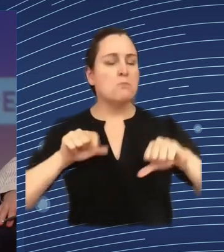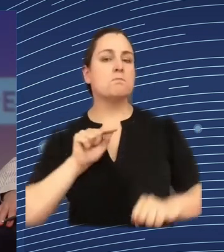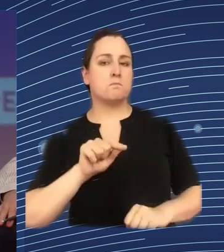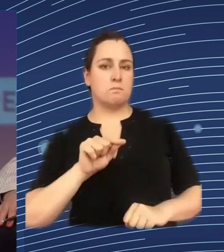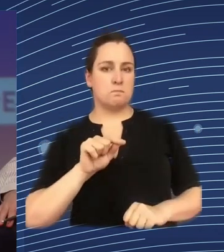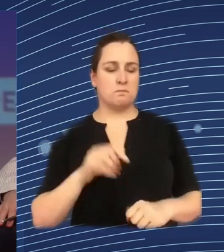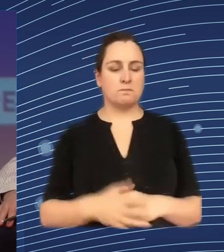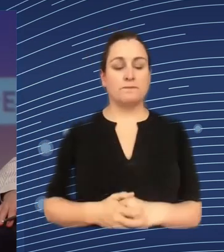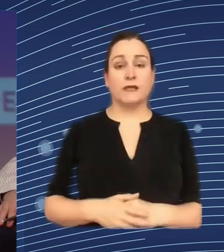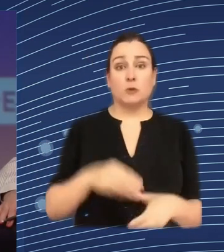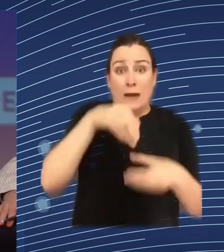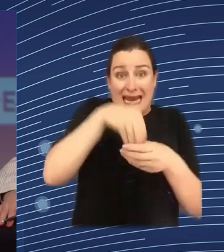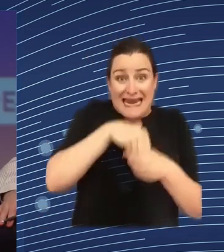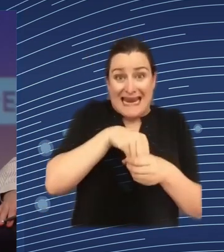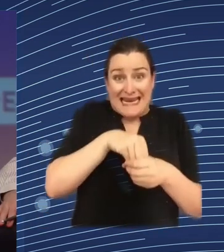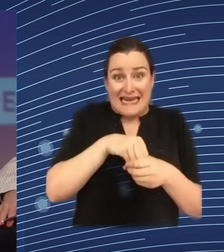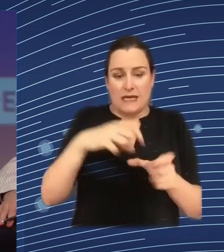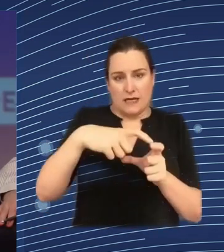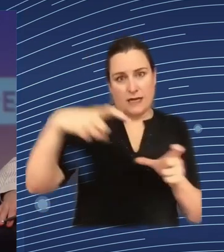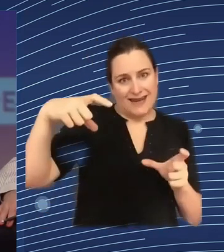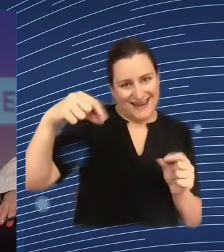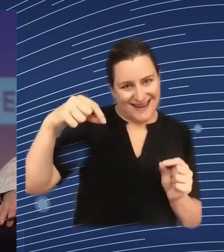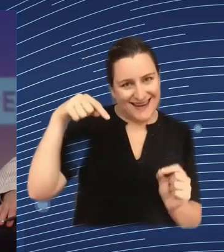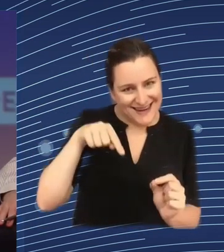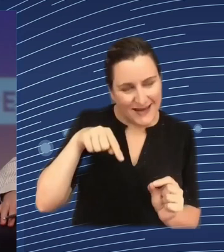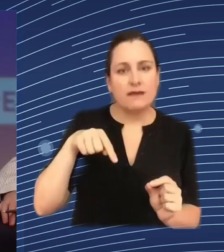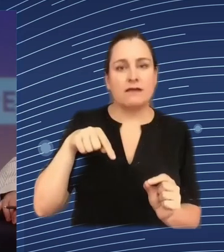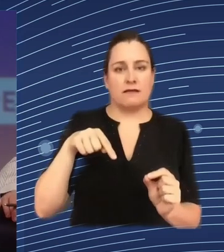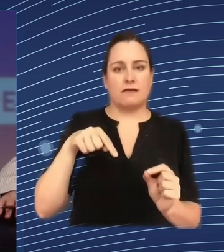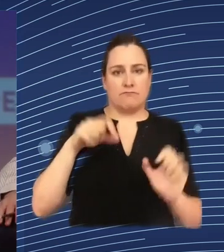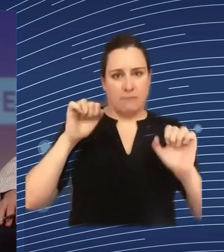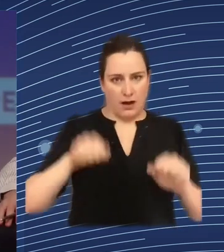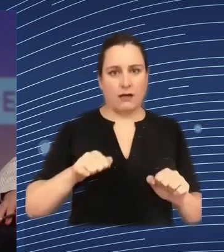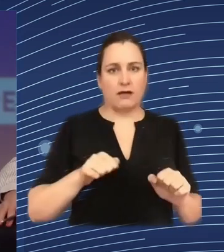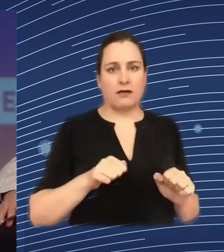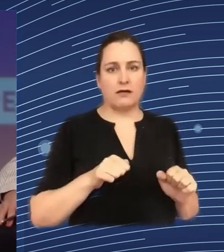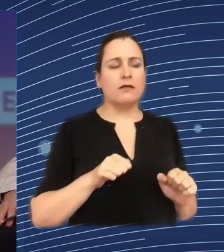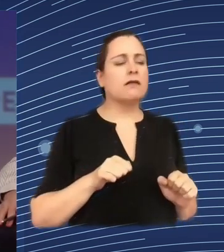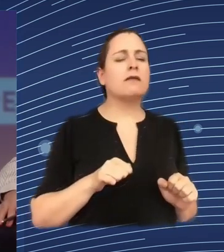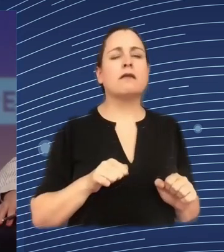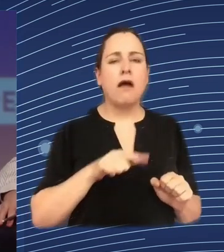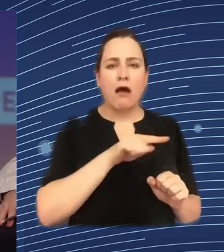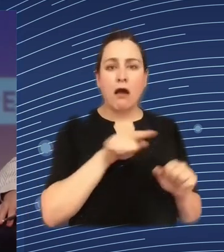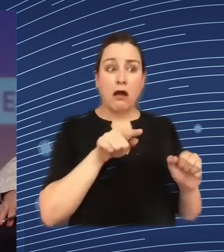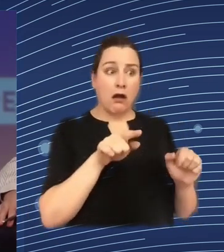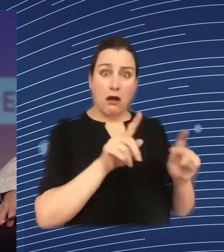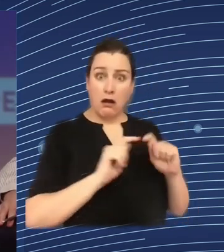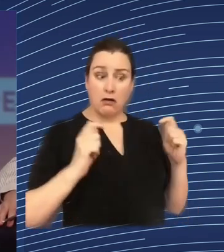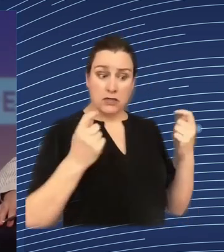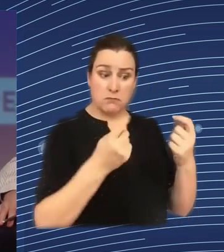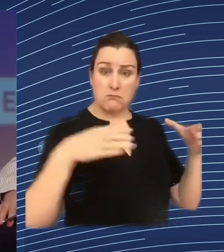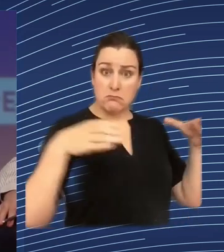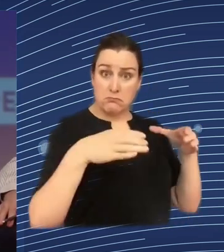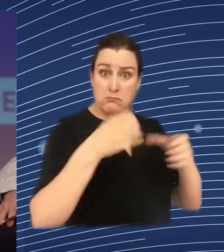functions that enable the recording and evaluation of team performance as well as